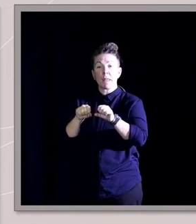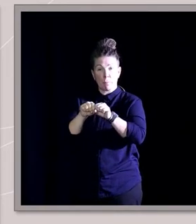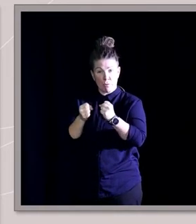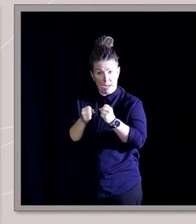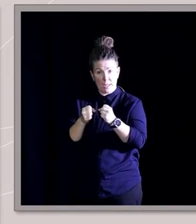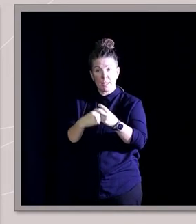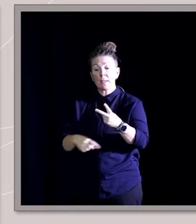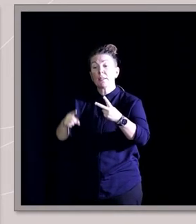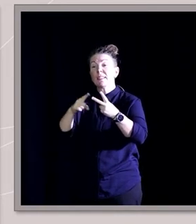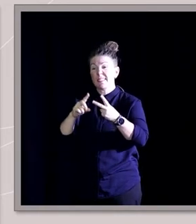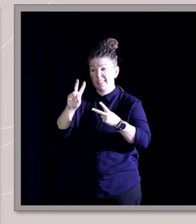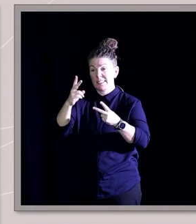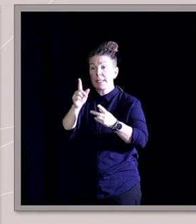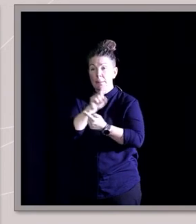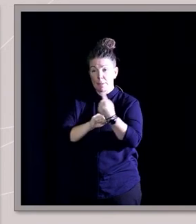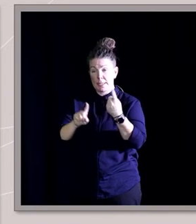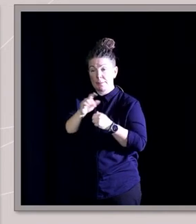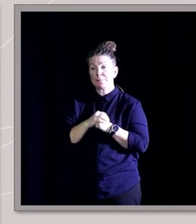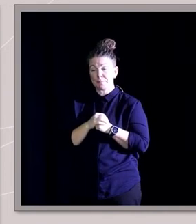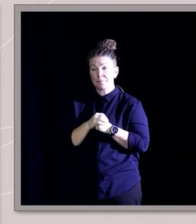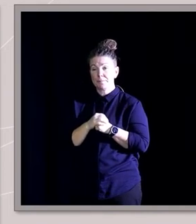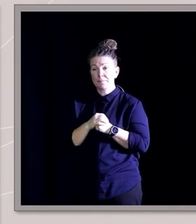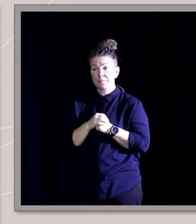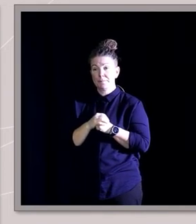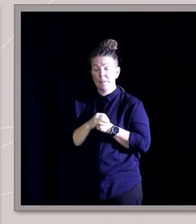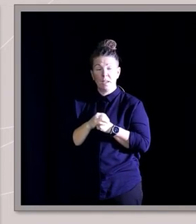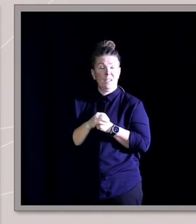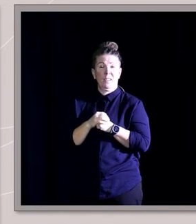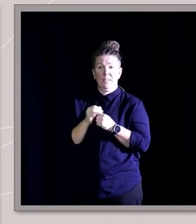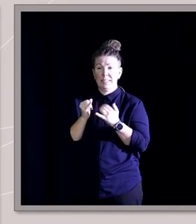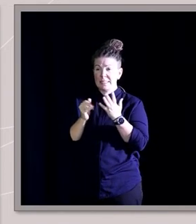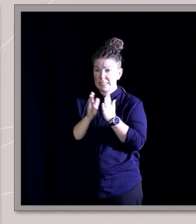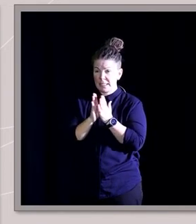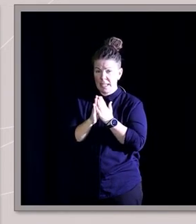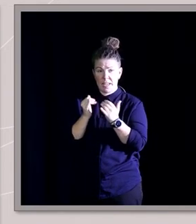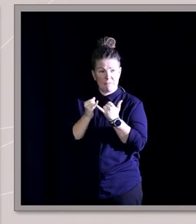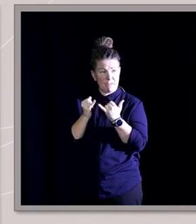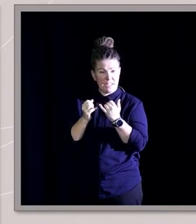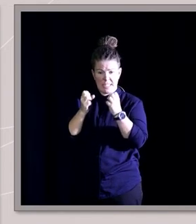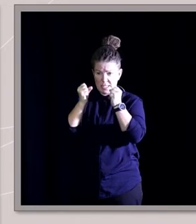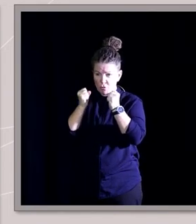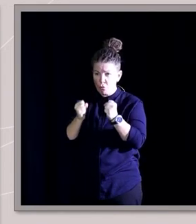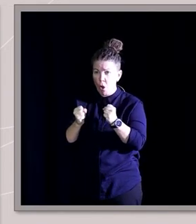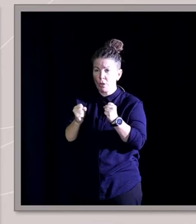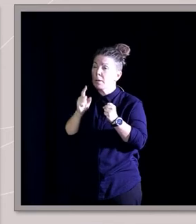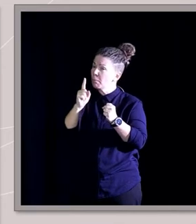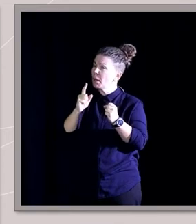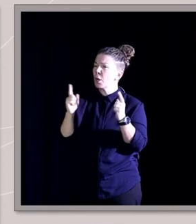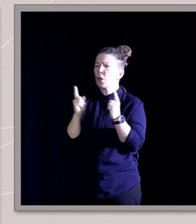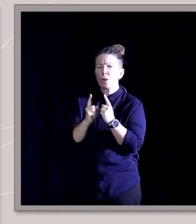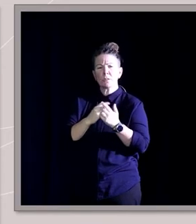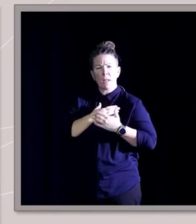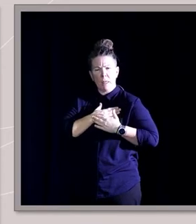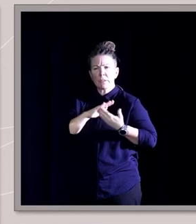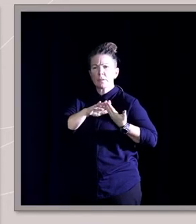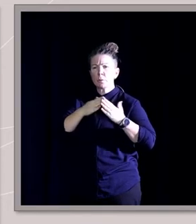and then we'll come back for a second meeting. So, it was a very intense but very close, loving, supportive community.